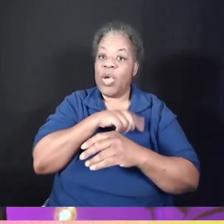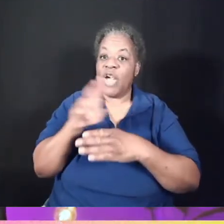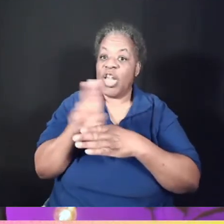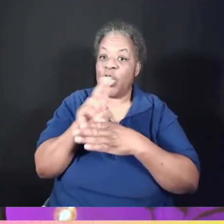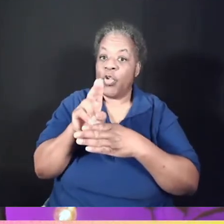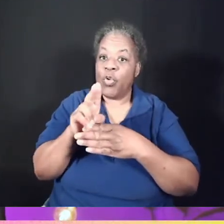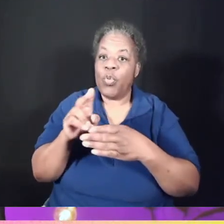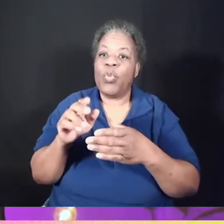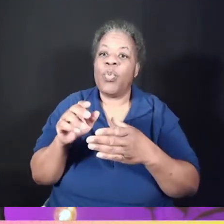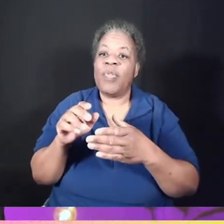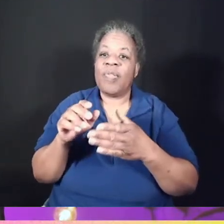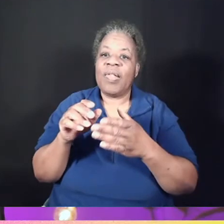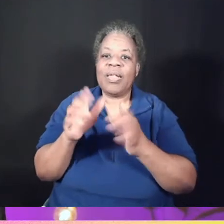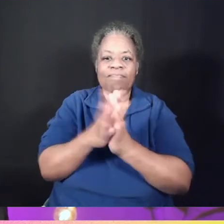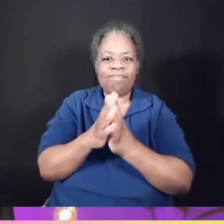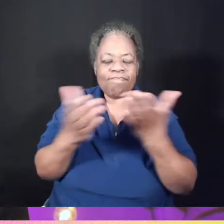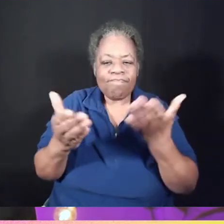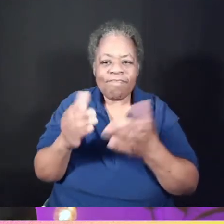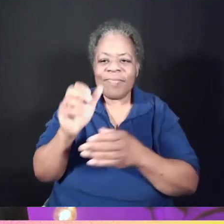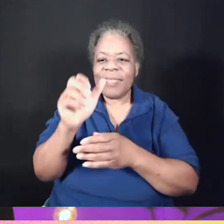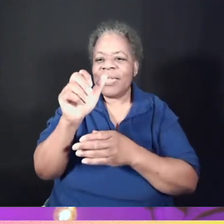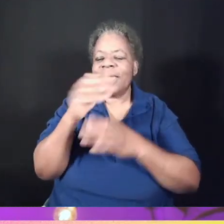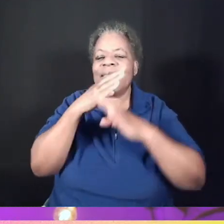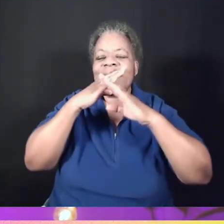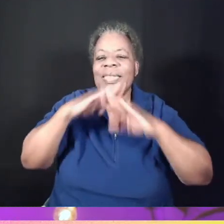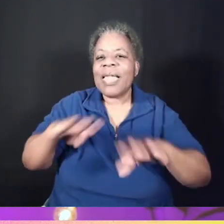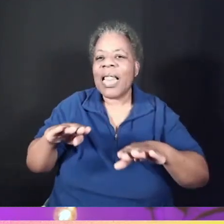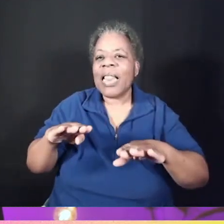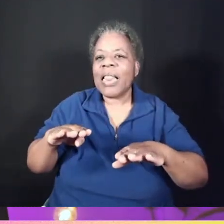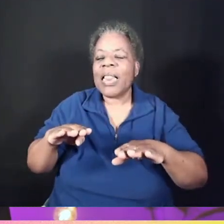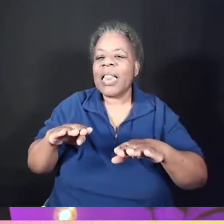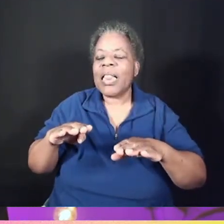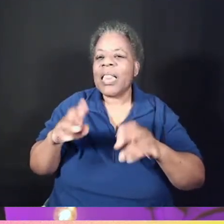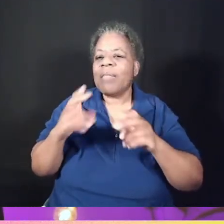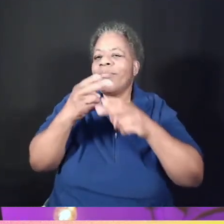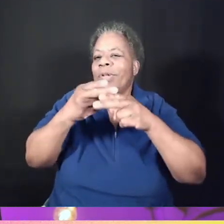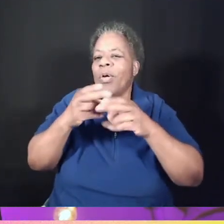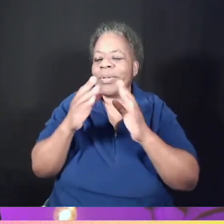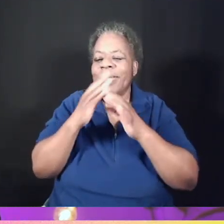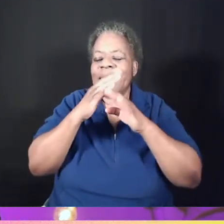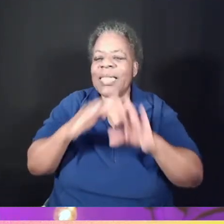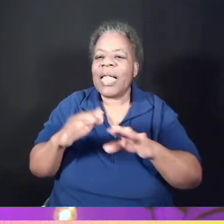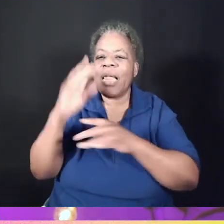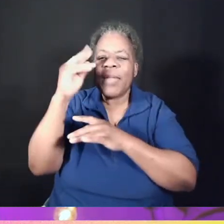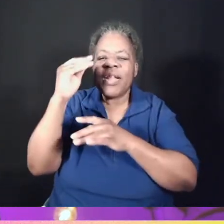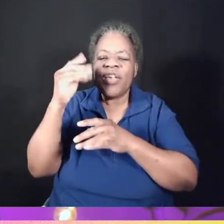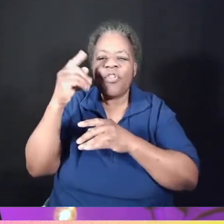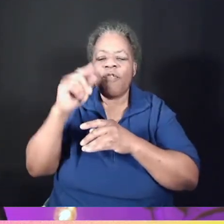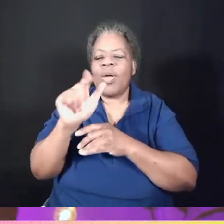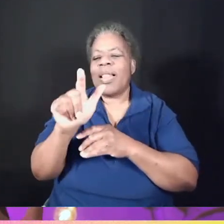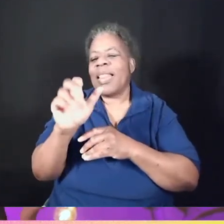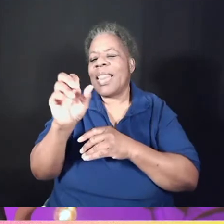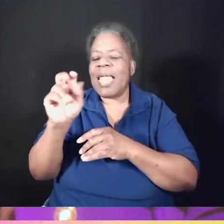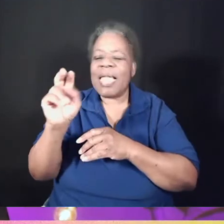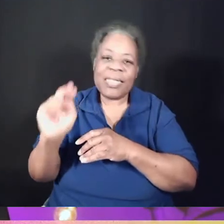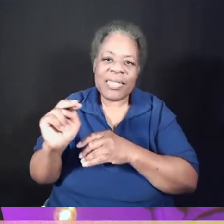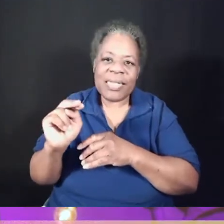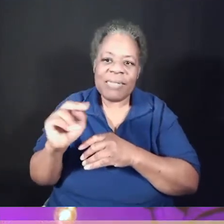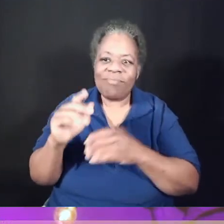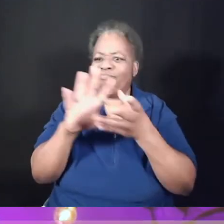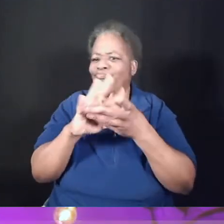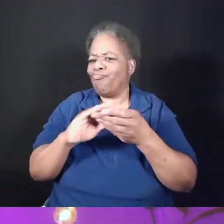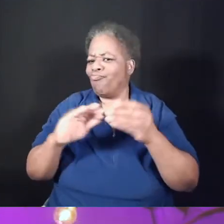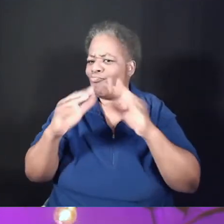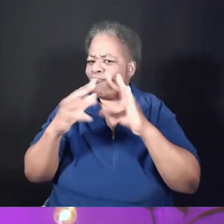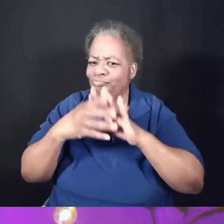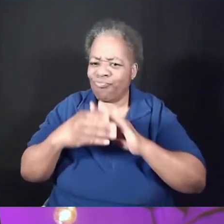Meditations for Lent. And each week, a meditation is going to help us put ourselves on the edge of a crowd, or in a nighttime garden, or